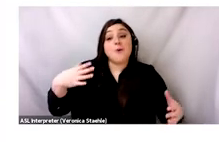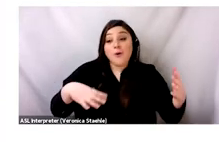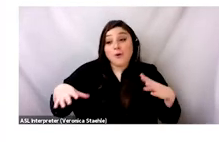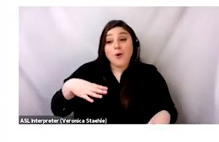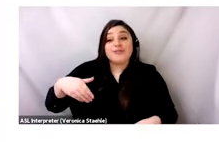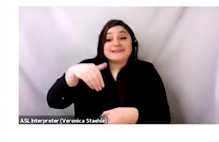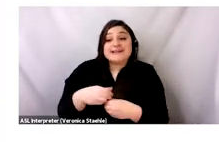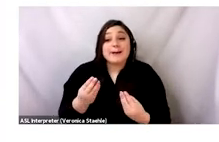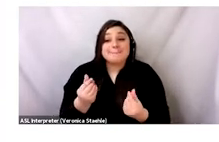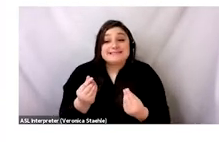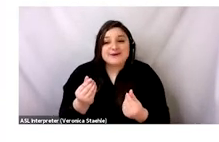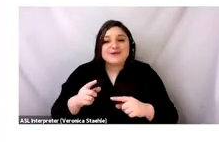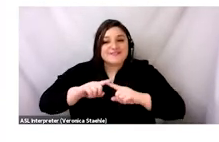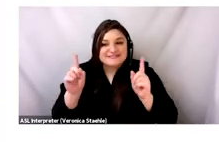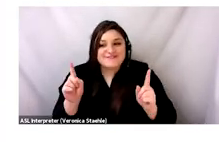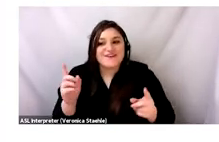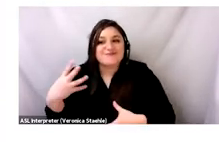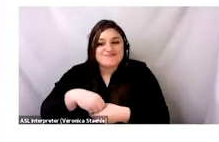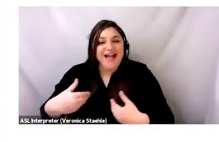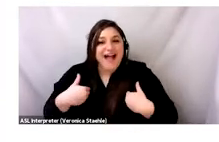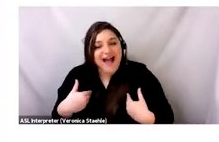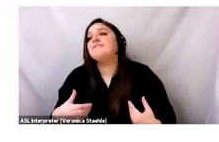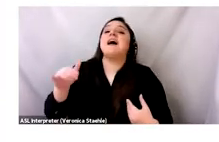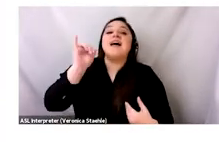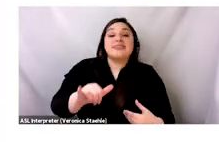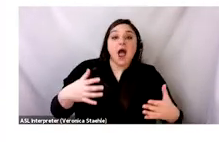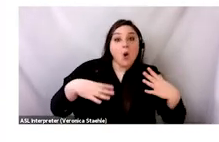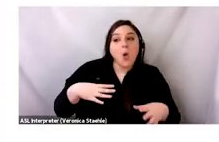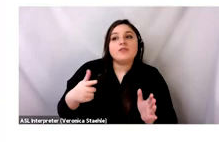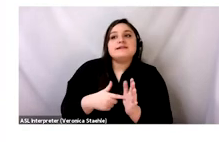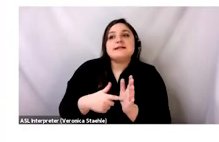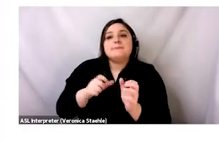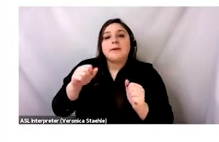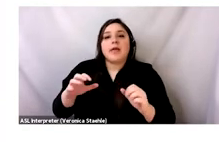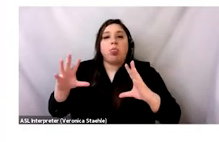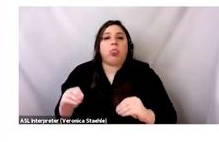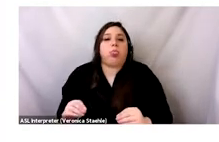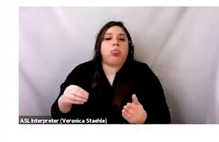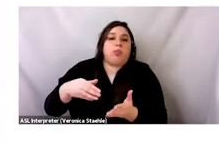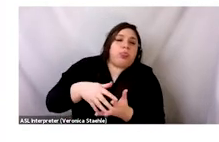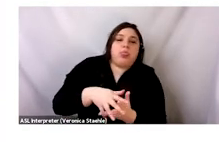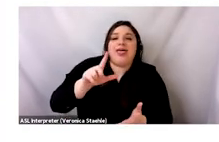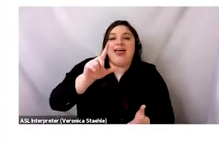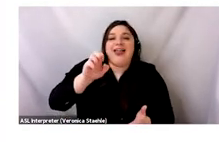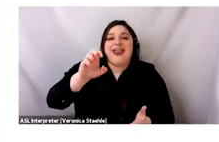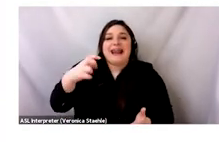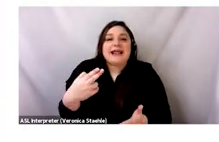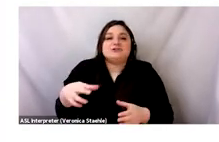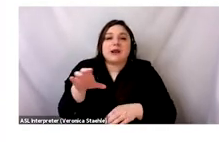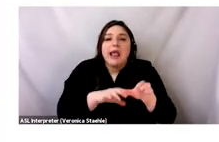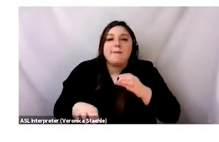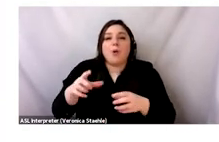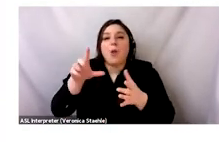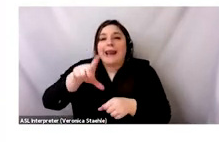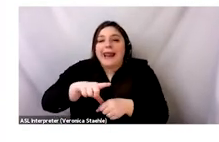soaks up all sorts of stuff, right? It carries with it a lot of stilt from Contamanto. And then it soaks up leach it in the